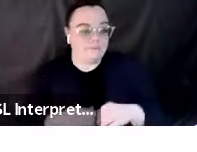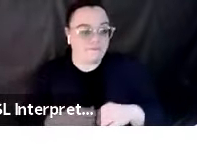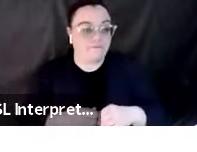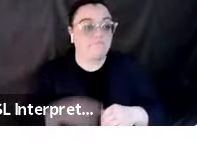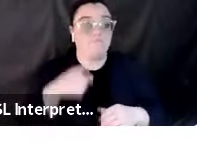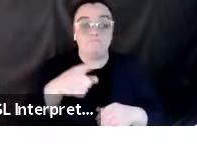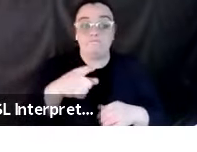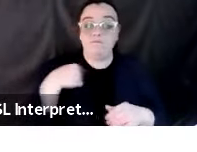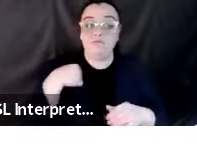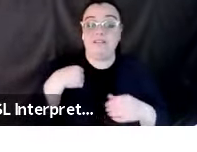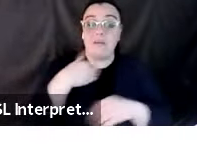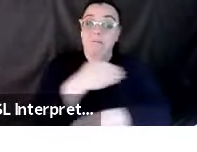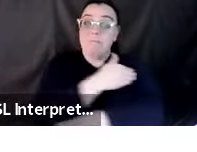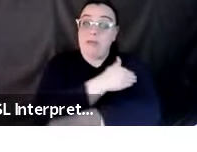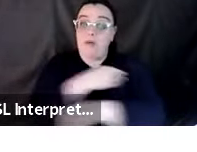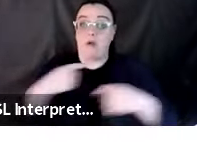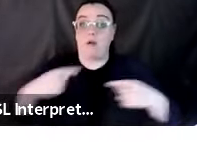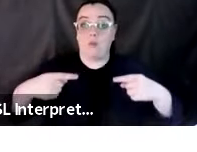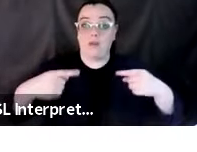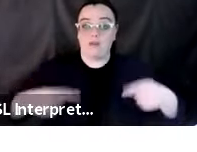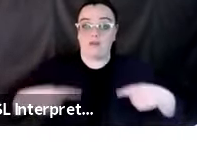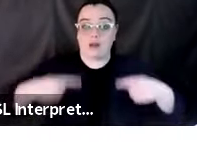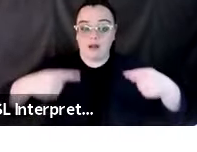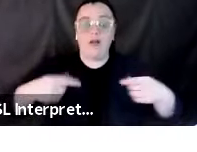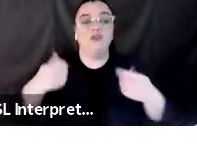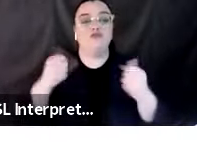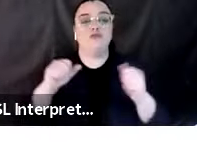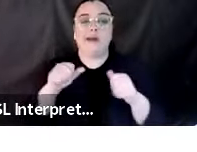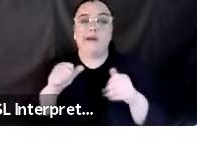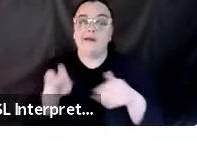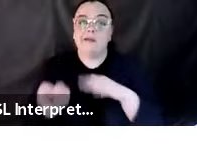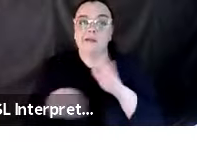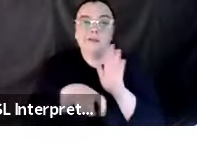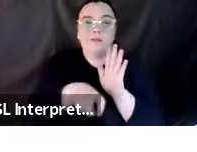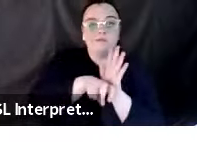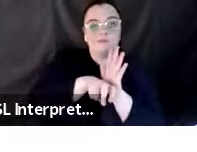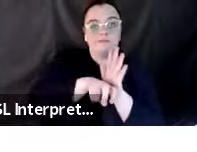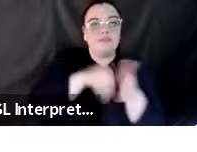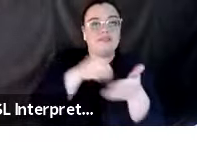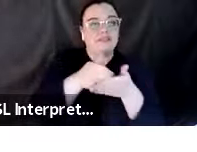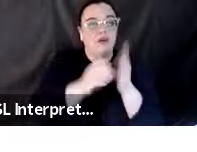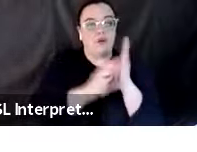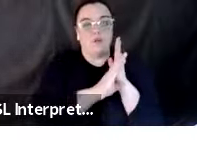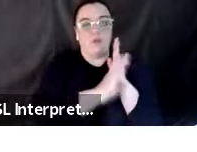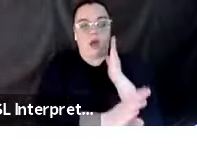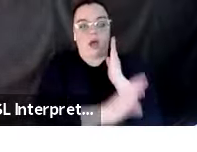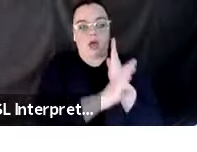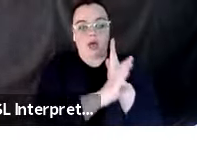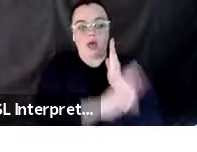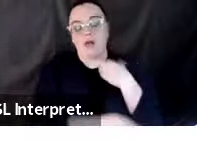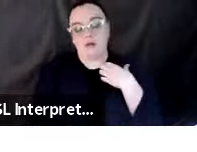use a power wheelchair, try to move up against a interior wall first as shown here.